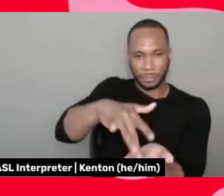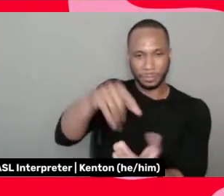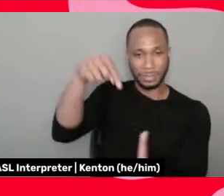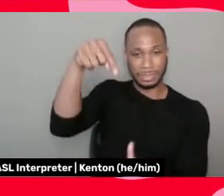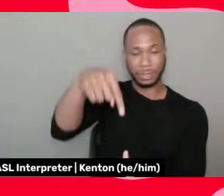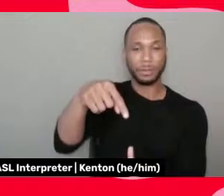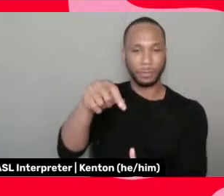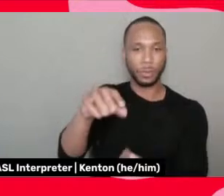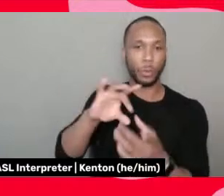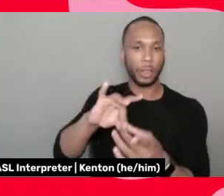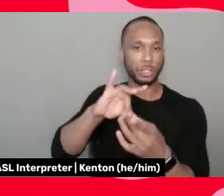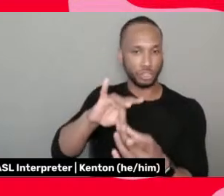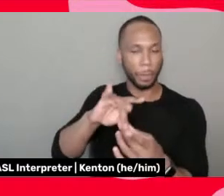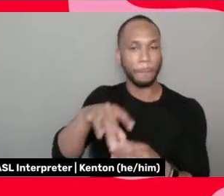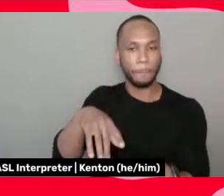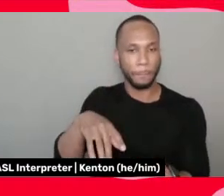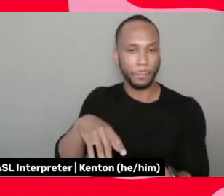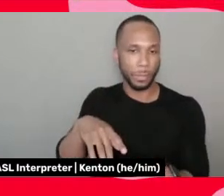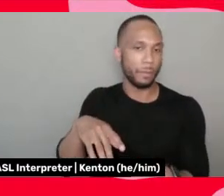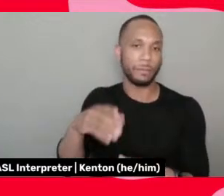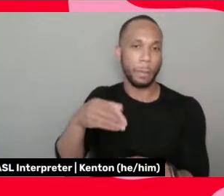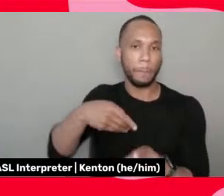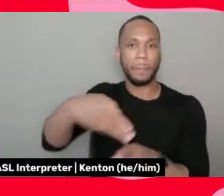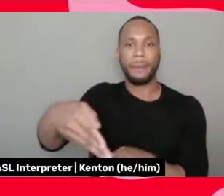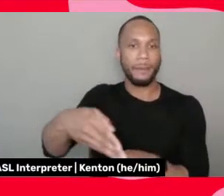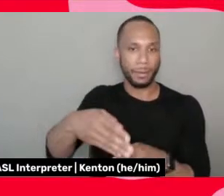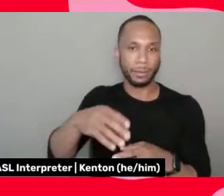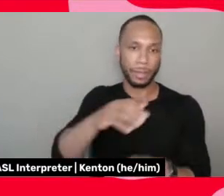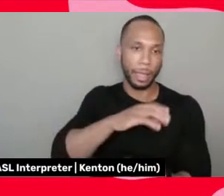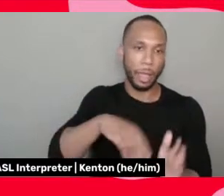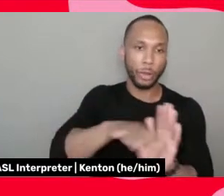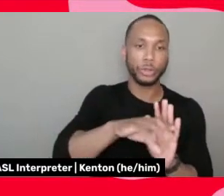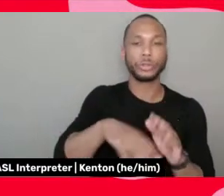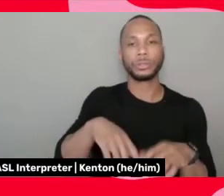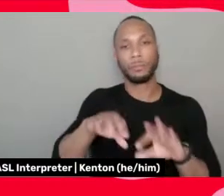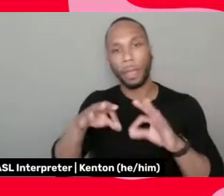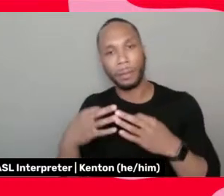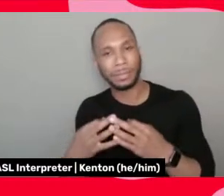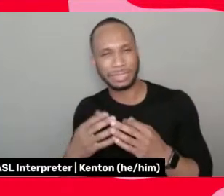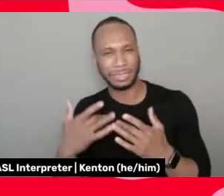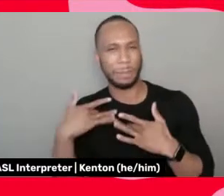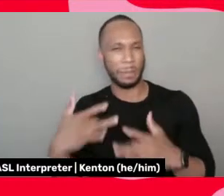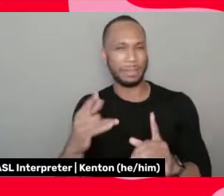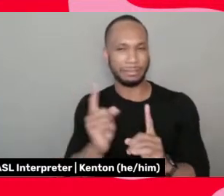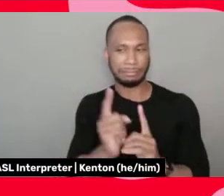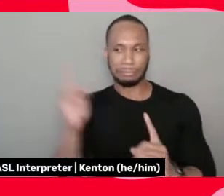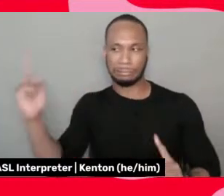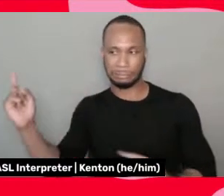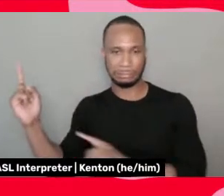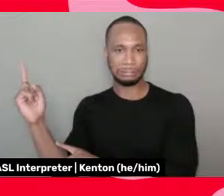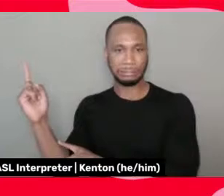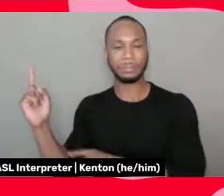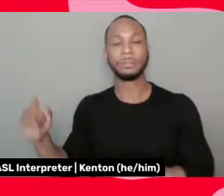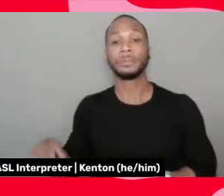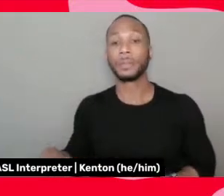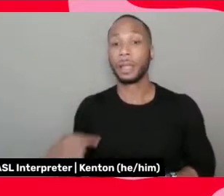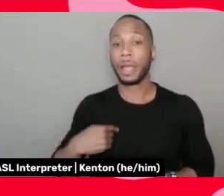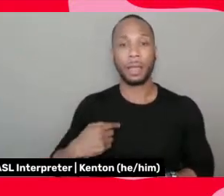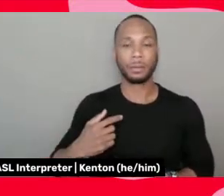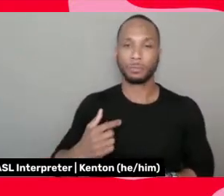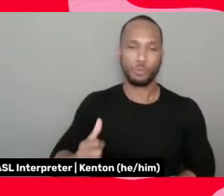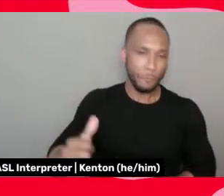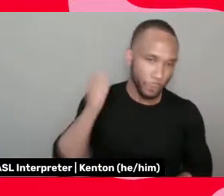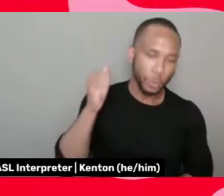of the, the core characters and the family and all of that. So, um, I refused to do